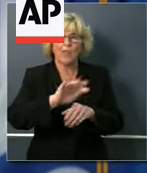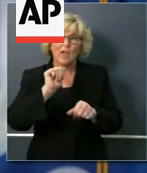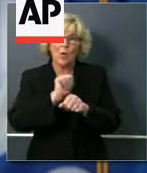communities. Peace.